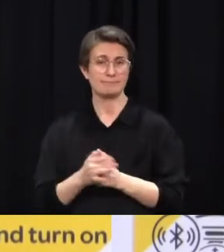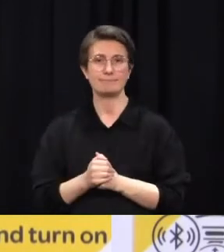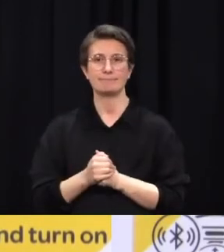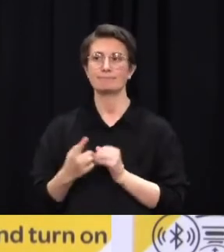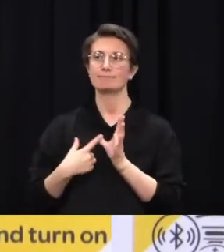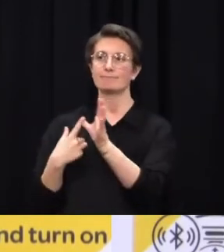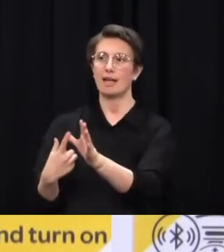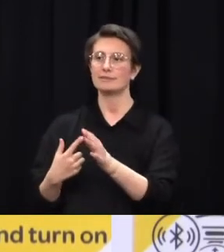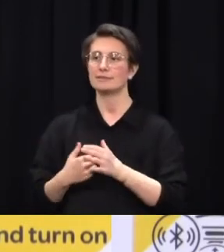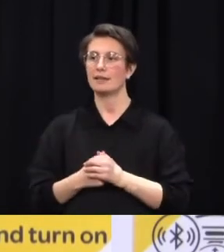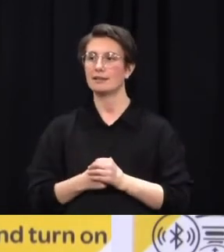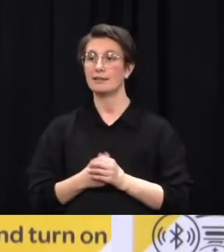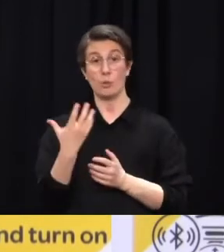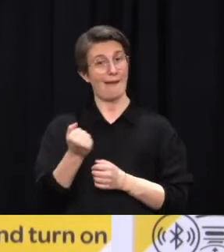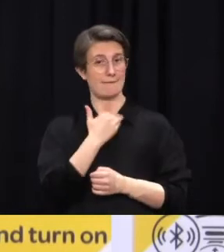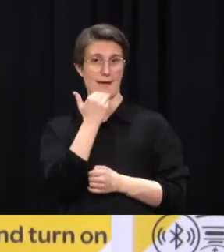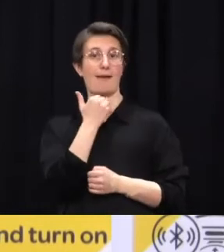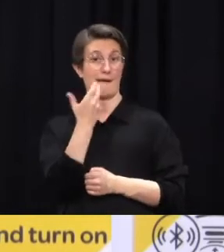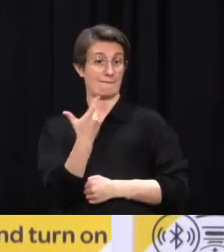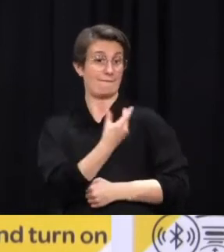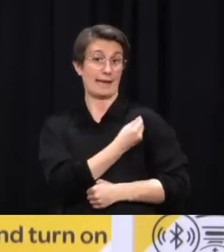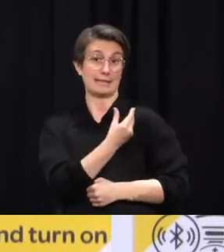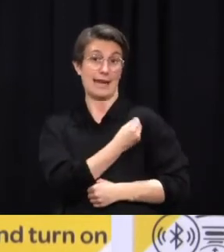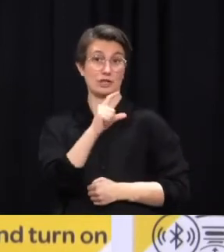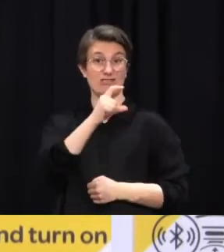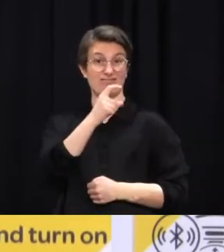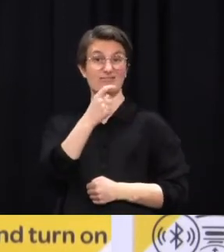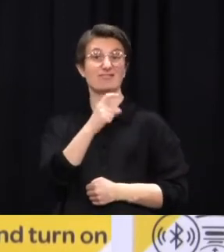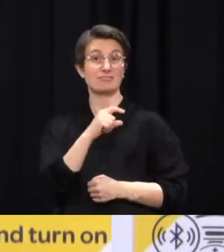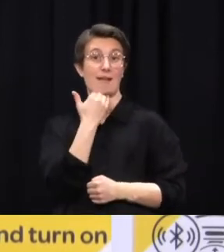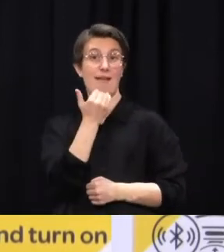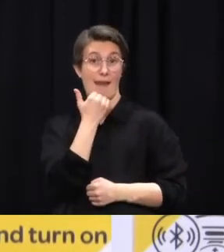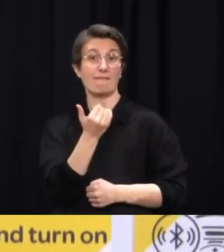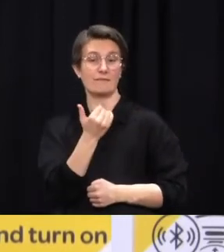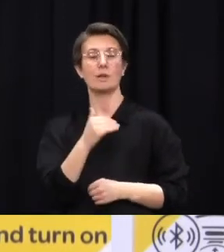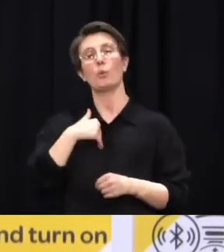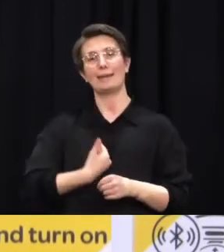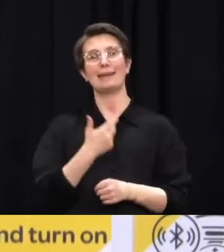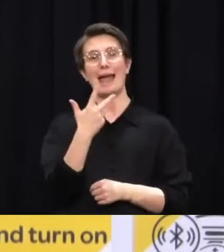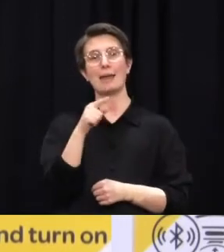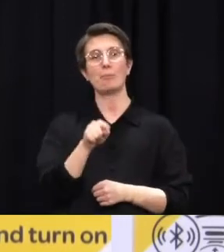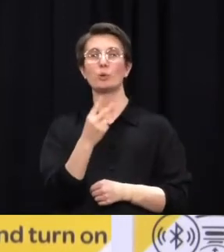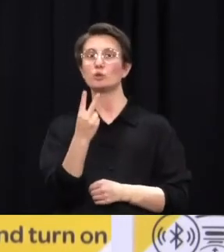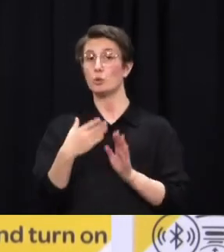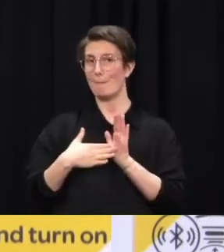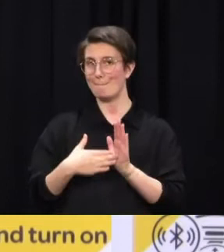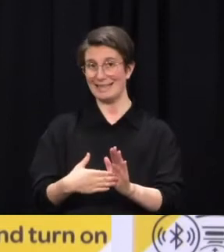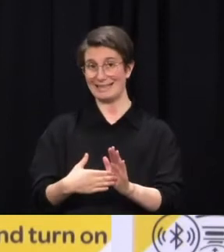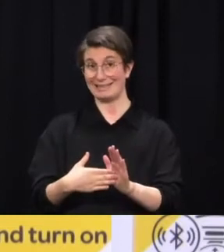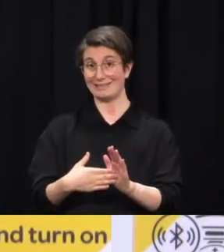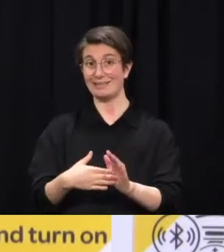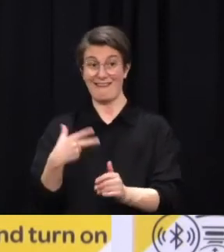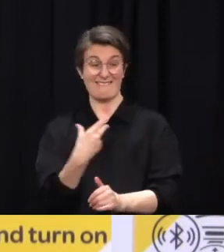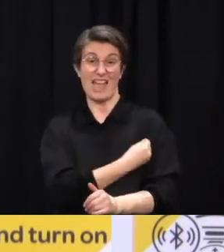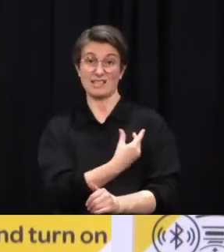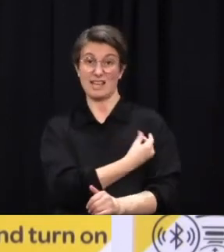between now and the end of the year. We know that we'll need about 8.2 million of those doses to fully deliver to the